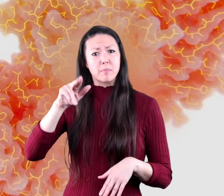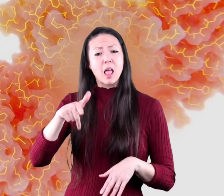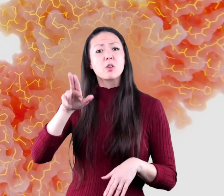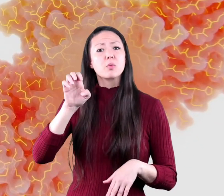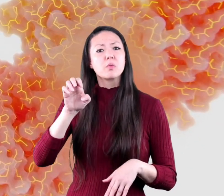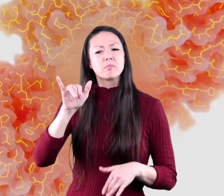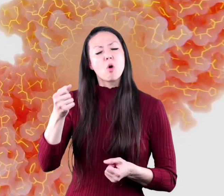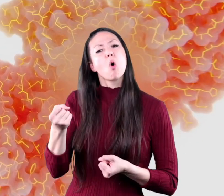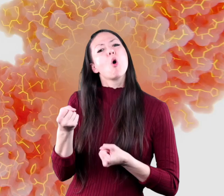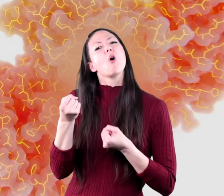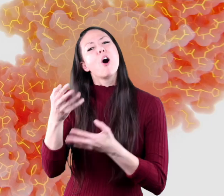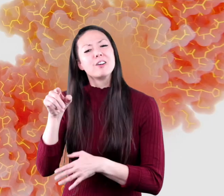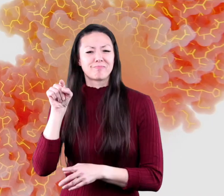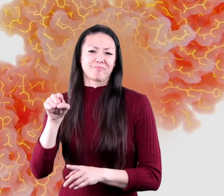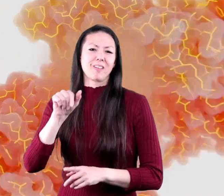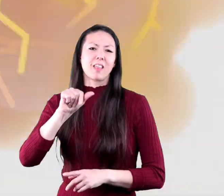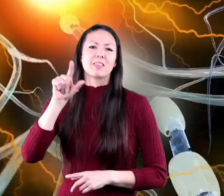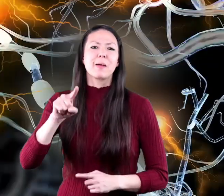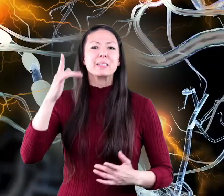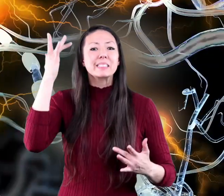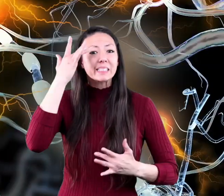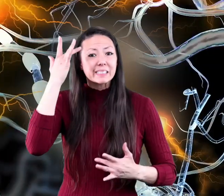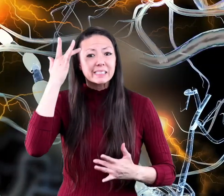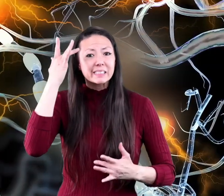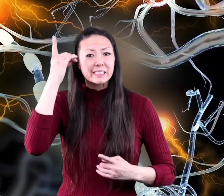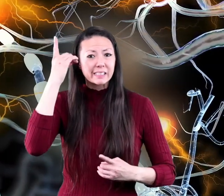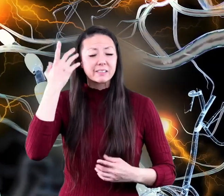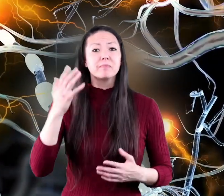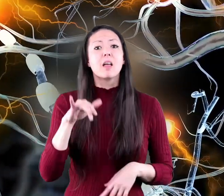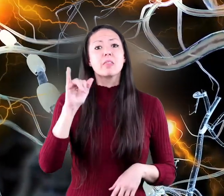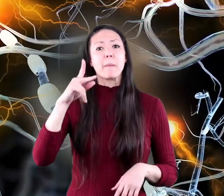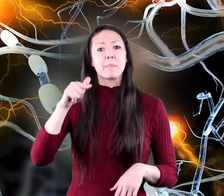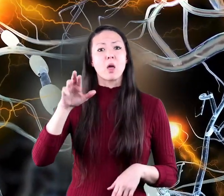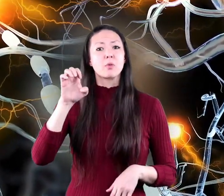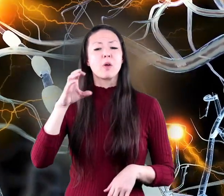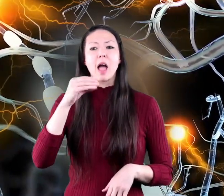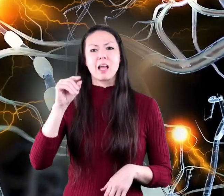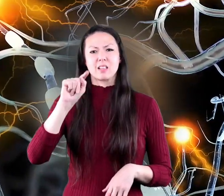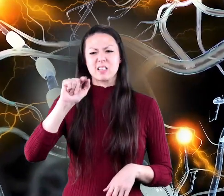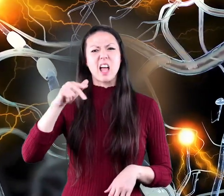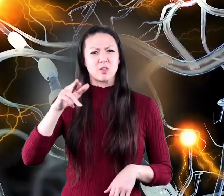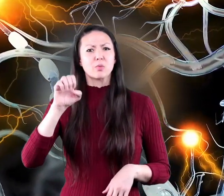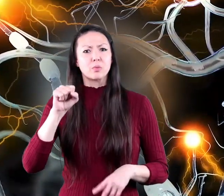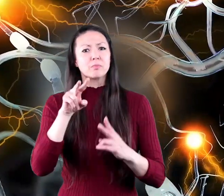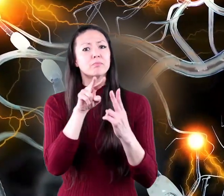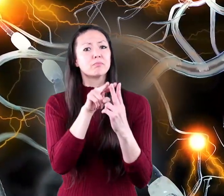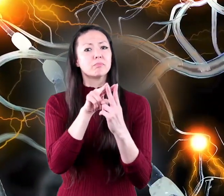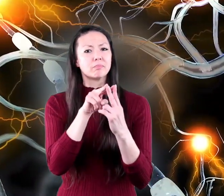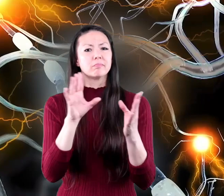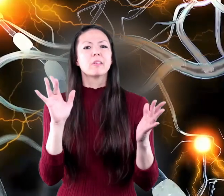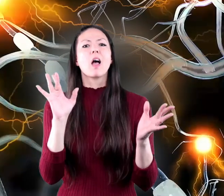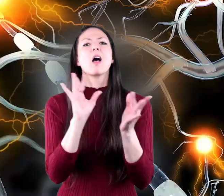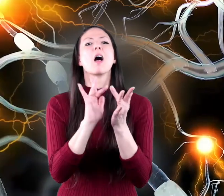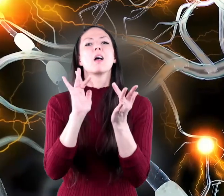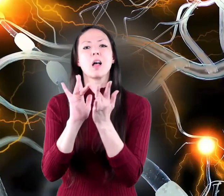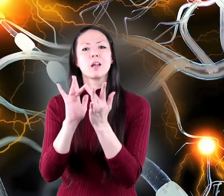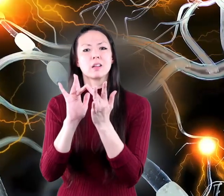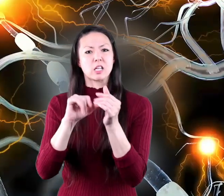plaque that causes Alzheimer's or if it is the plaque and tangles coming into contact with each other